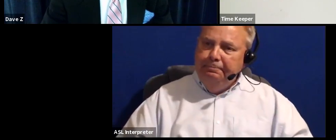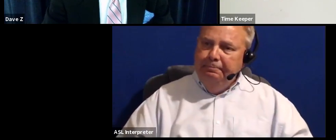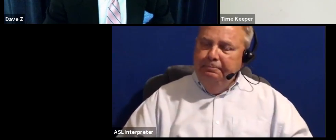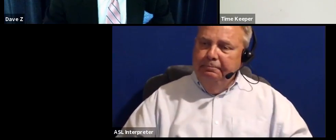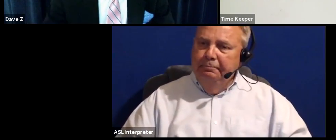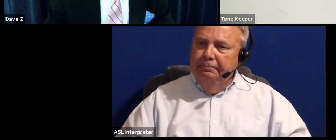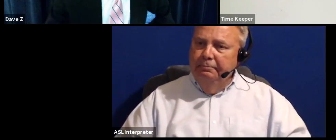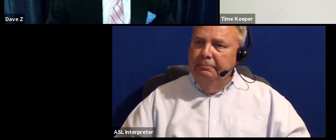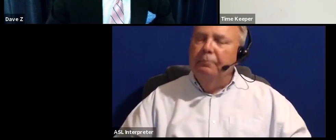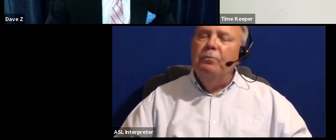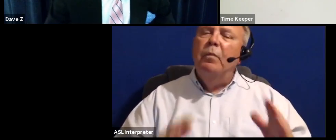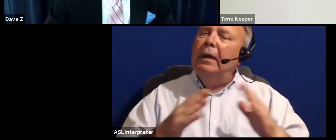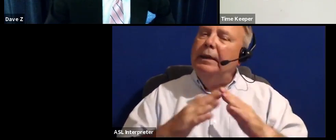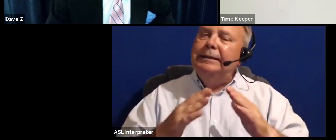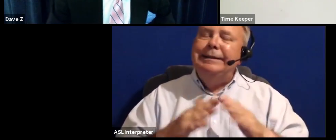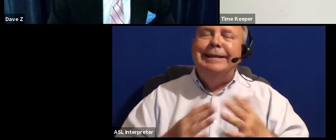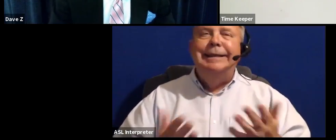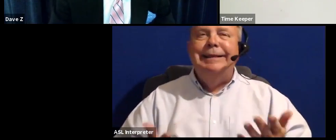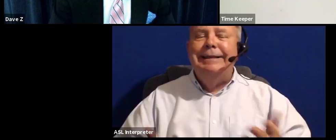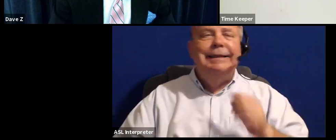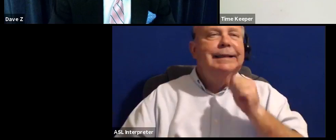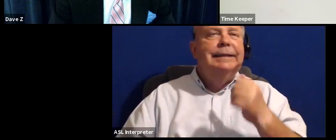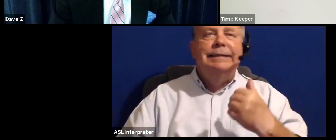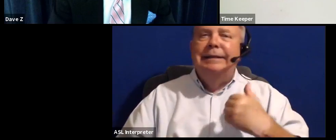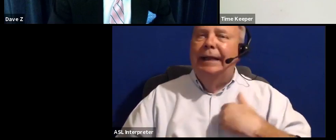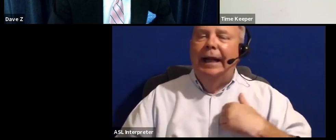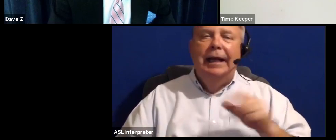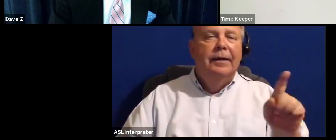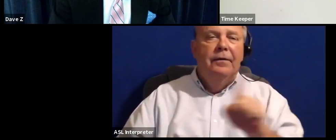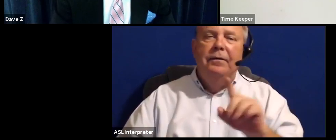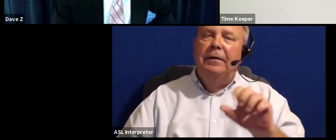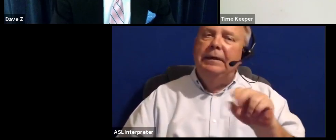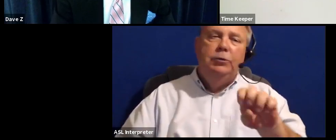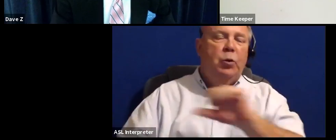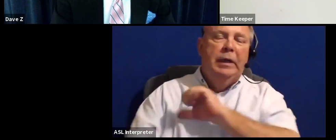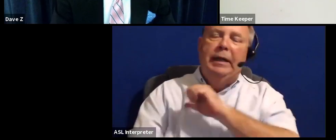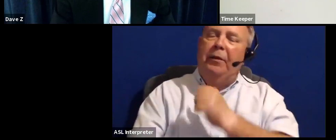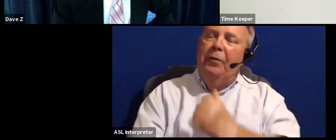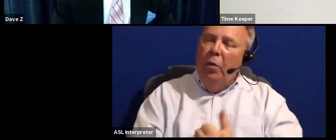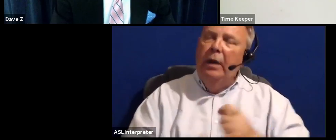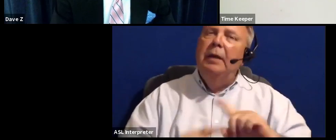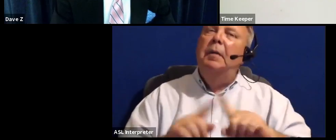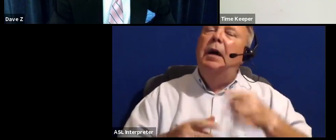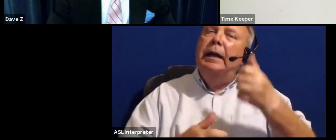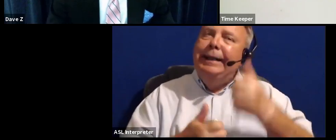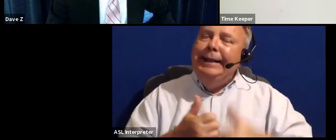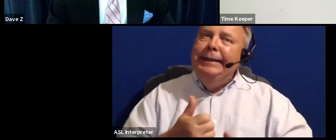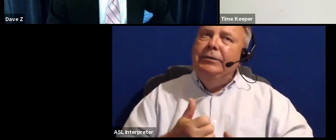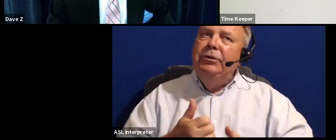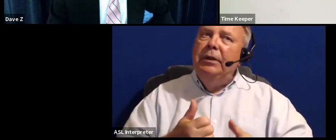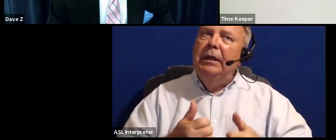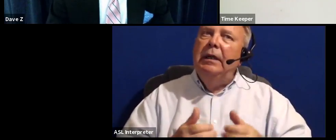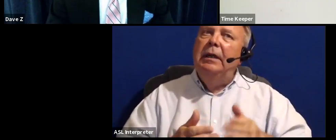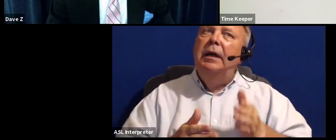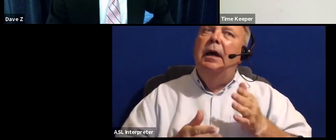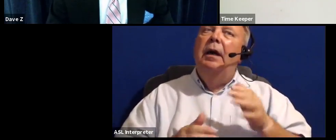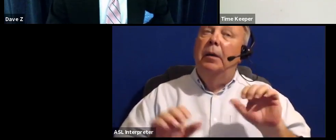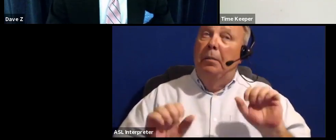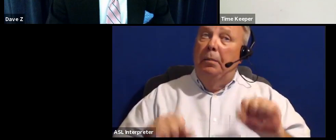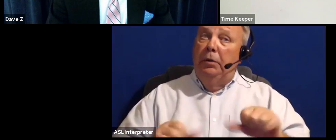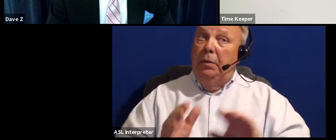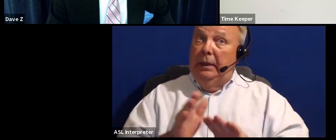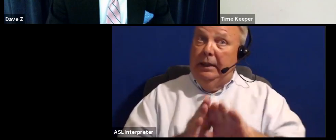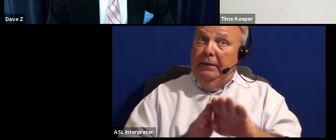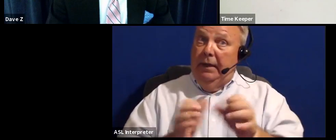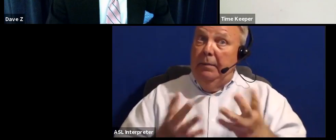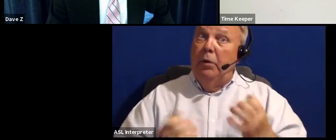The city does not have zoning authority, but each prospective developer that wants to